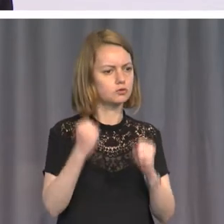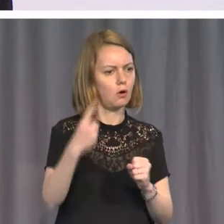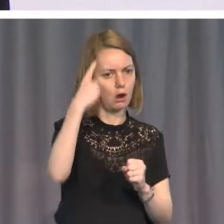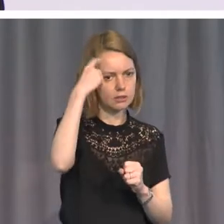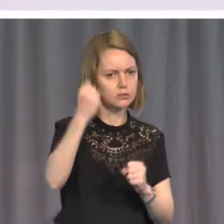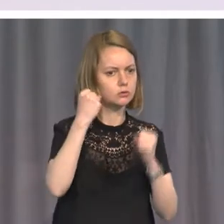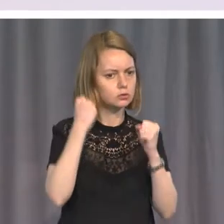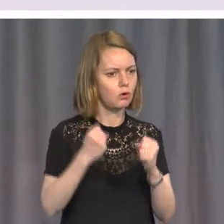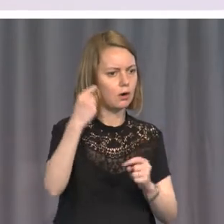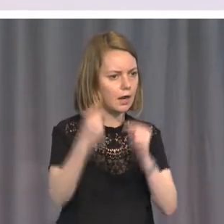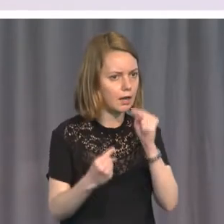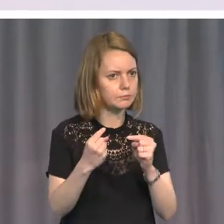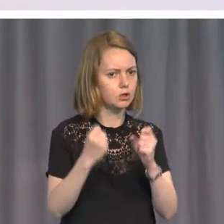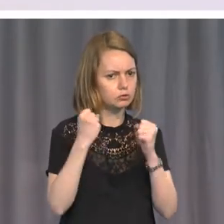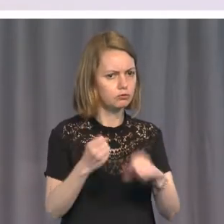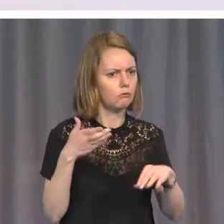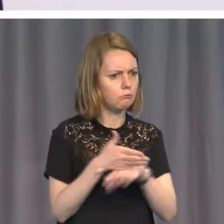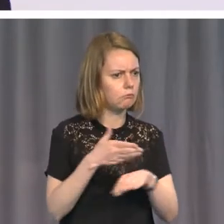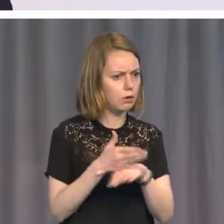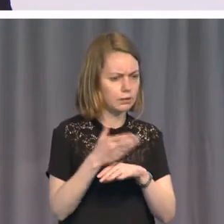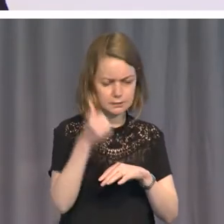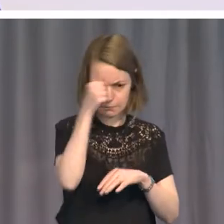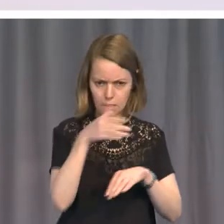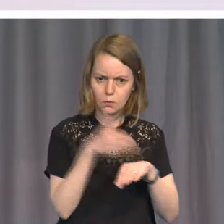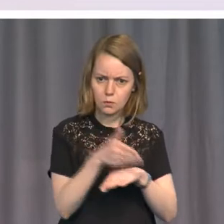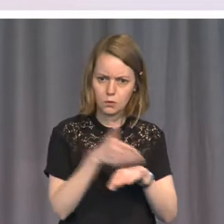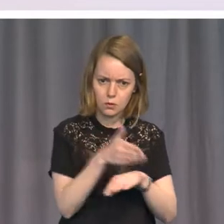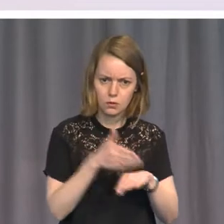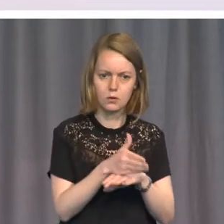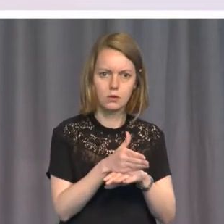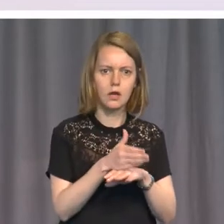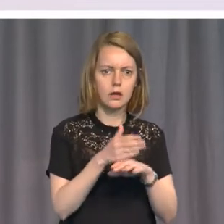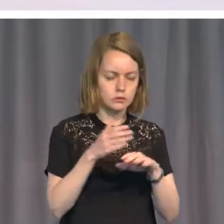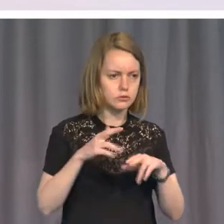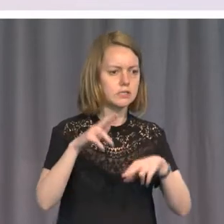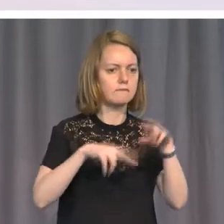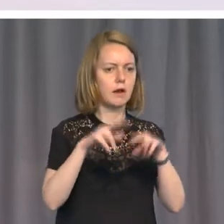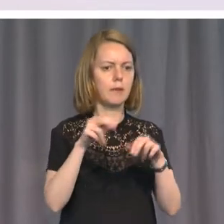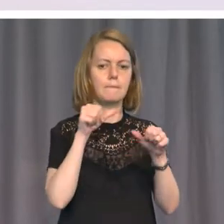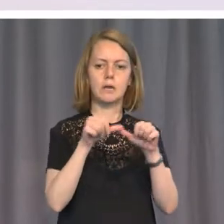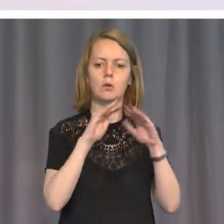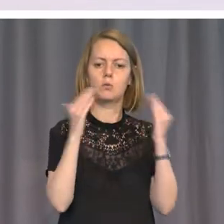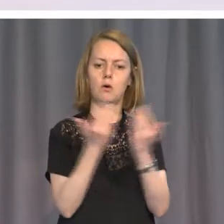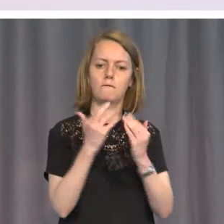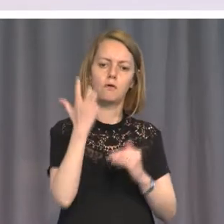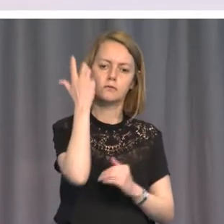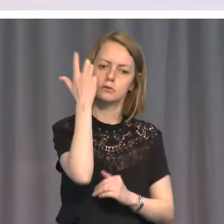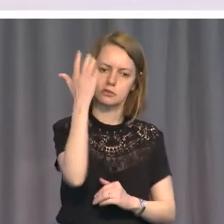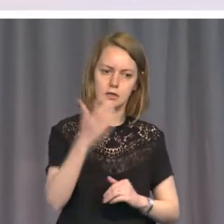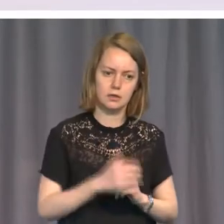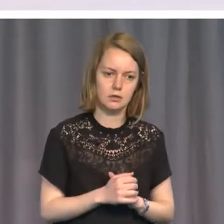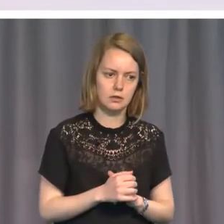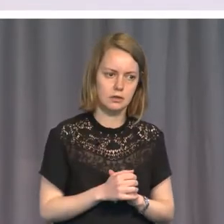argument, and intellectual effort that would be necessary to build a better post-war world. Australia's great